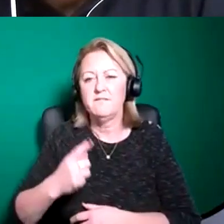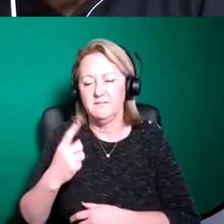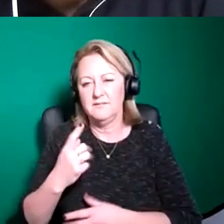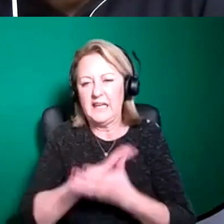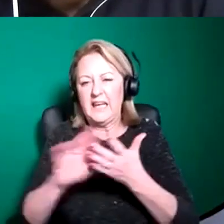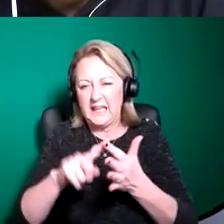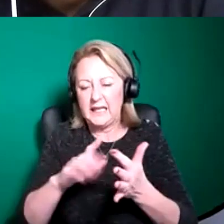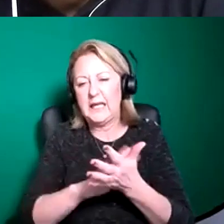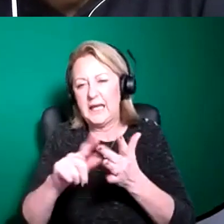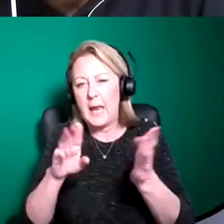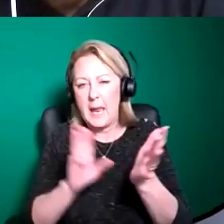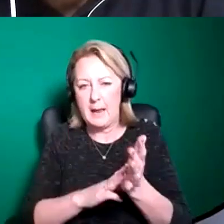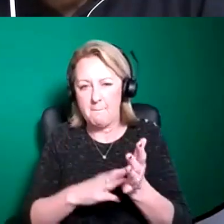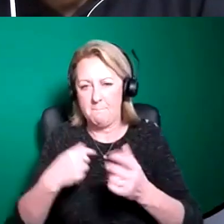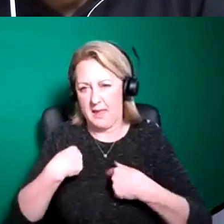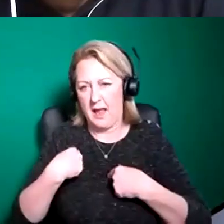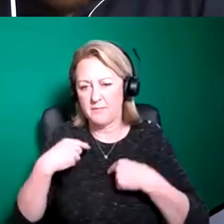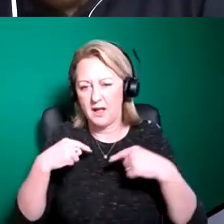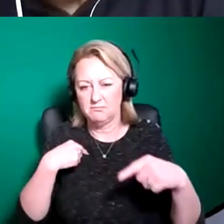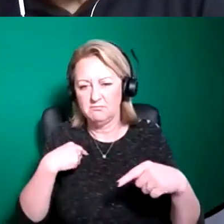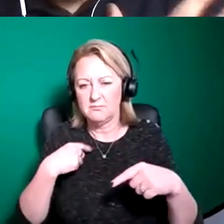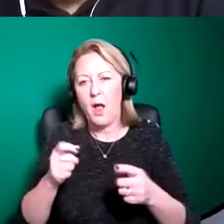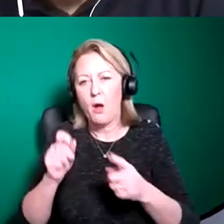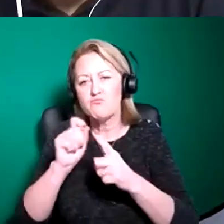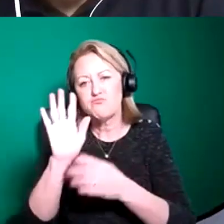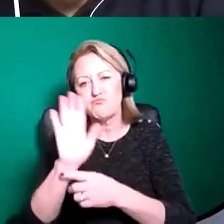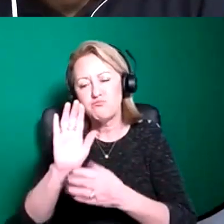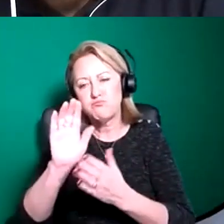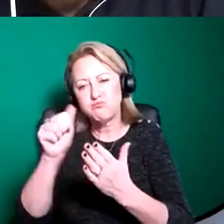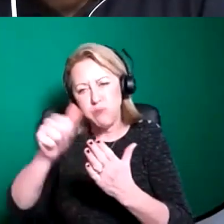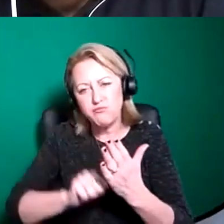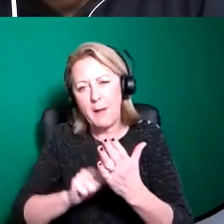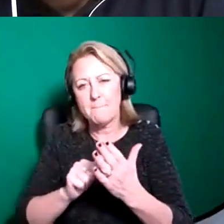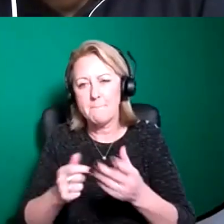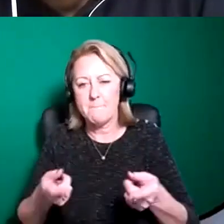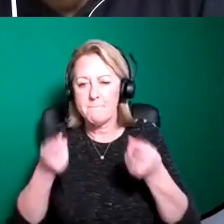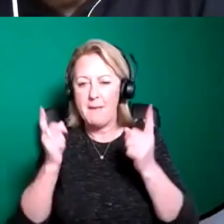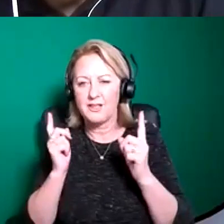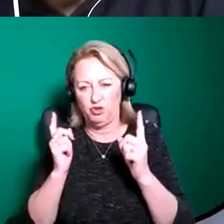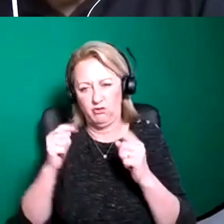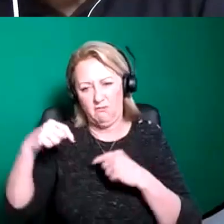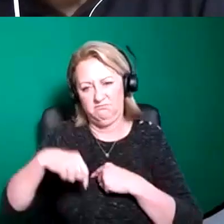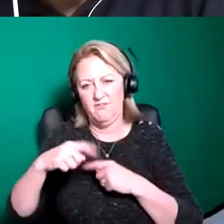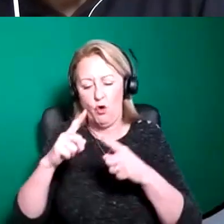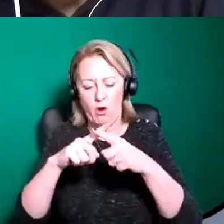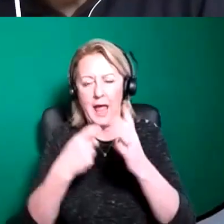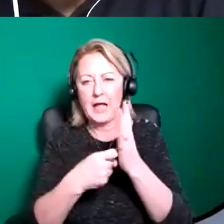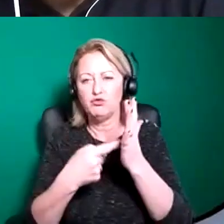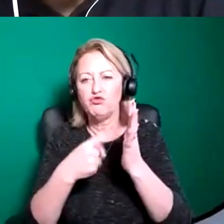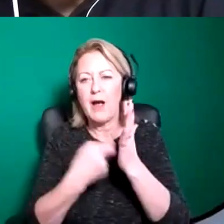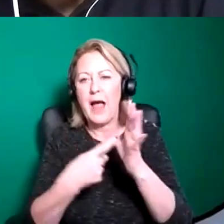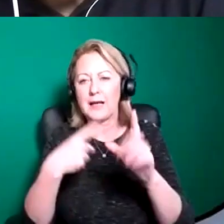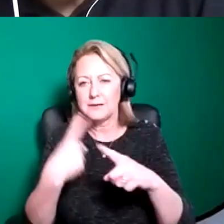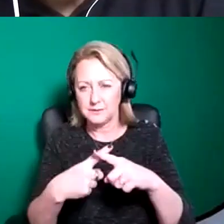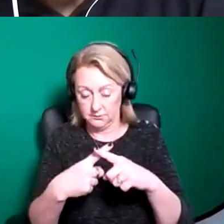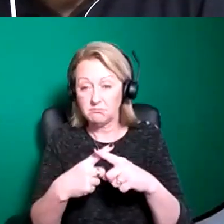extracts where i'm responsible for organizing a lot of the work around the open calls for our commissioning